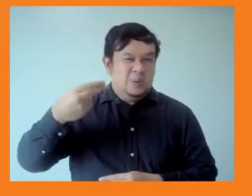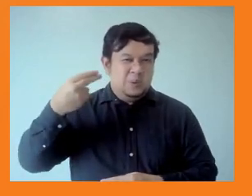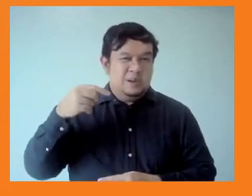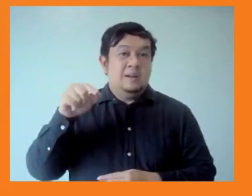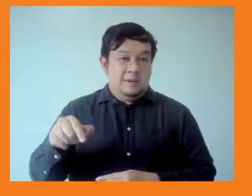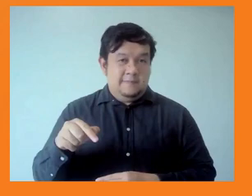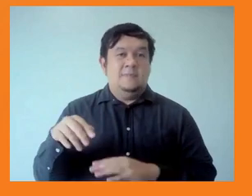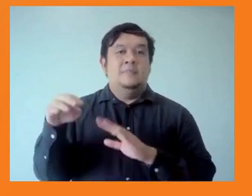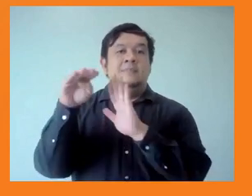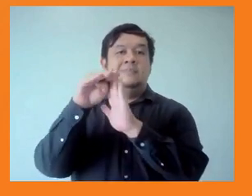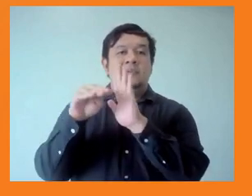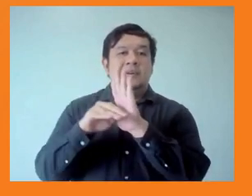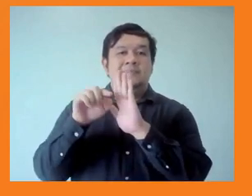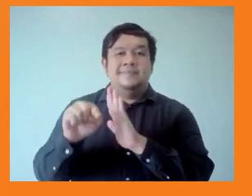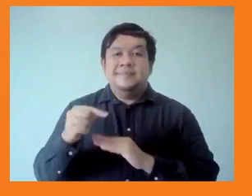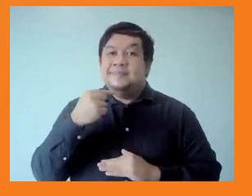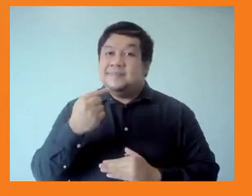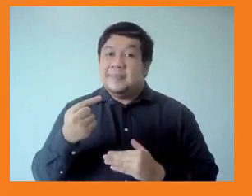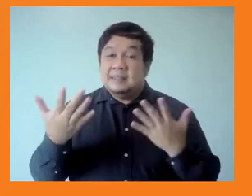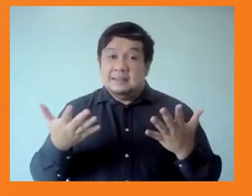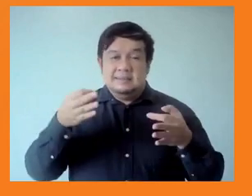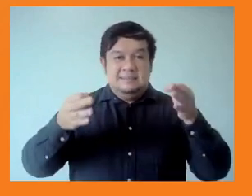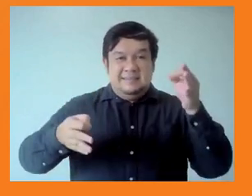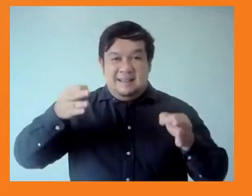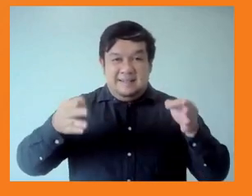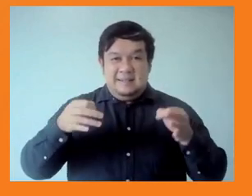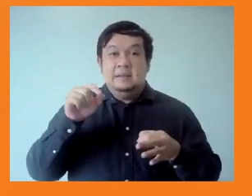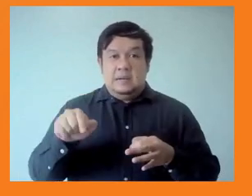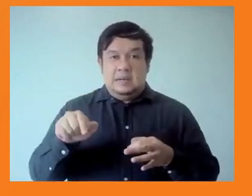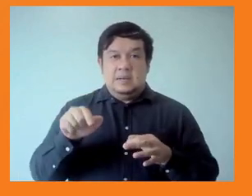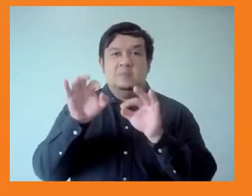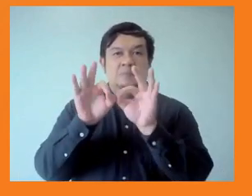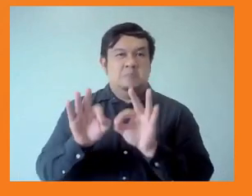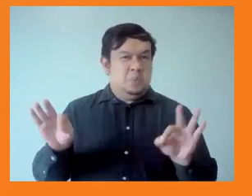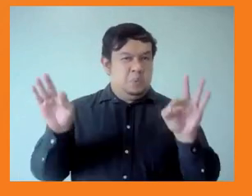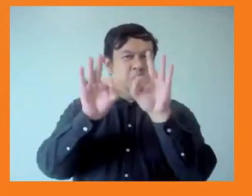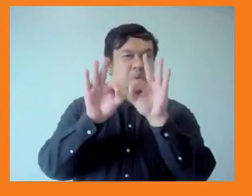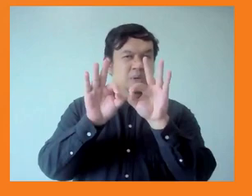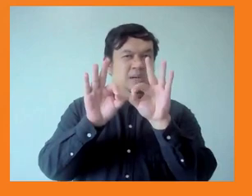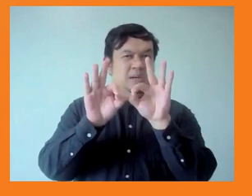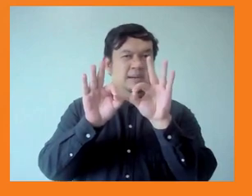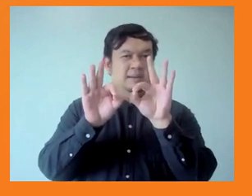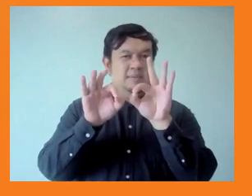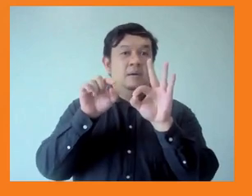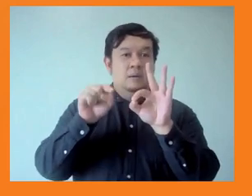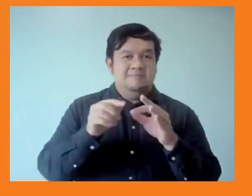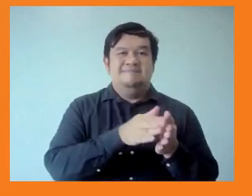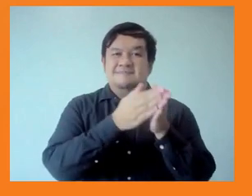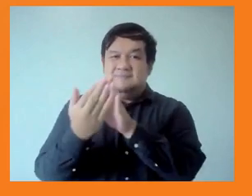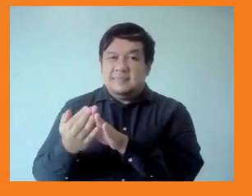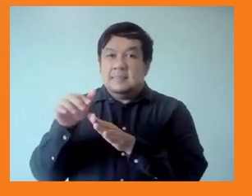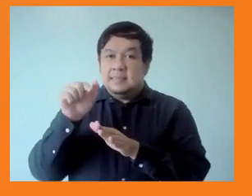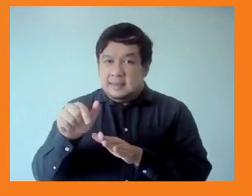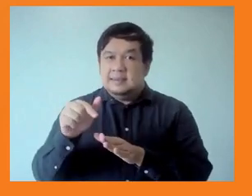So I think it's really important to have debt relief and writing off debts of some of these countries so that they don't have to revert to austerity measures.